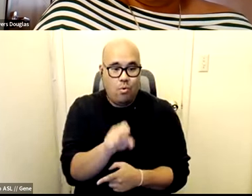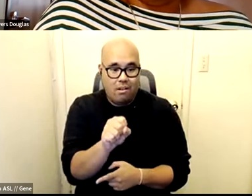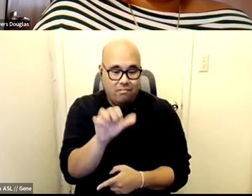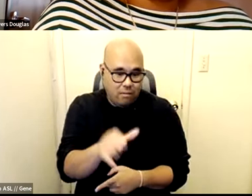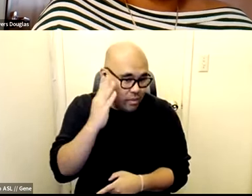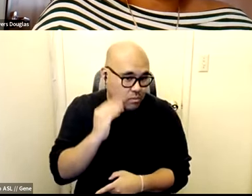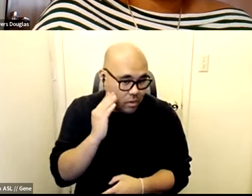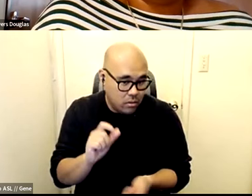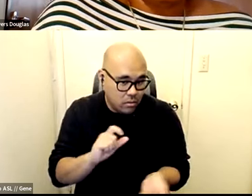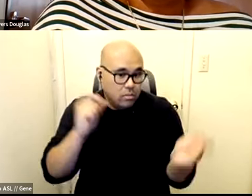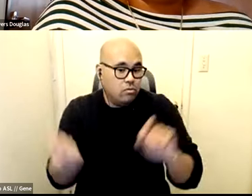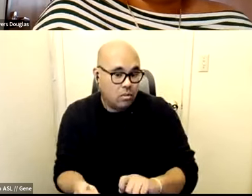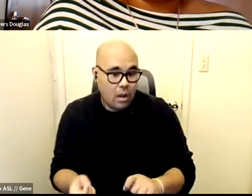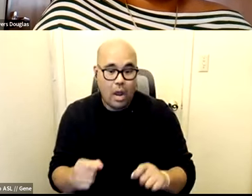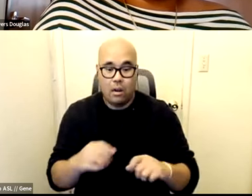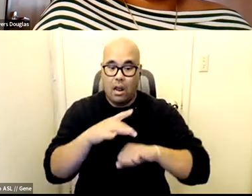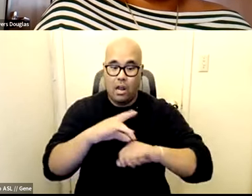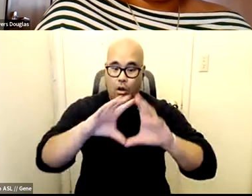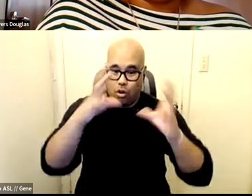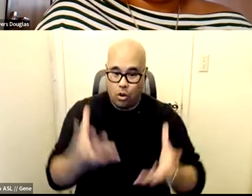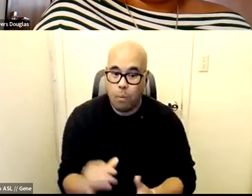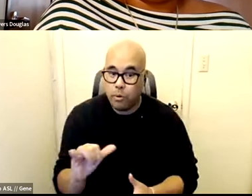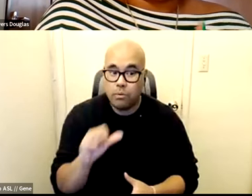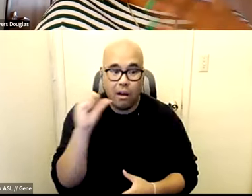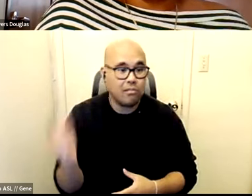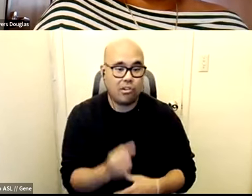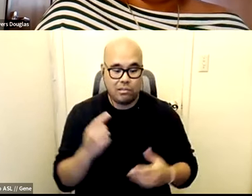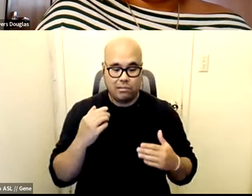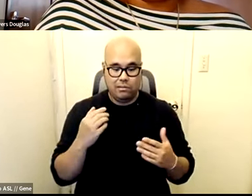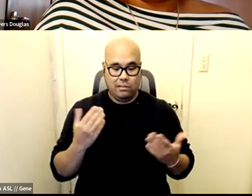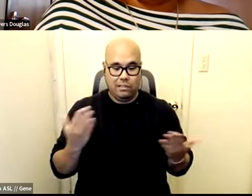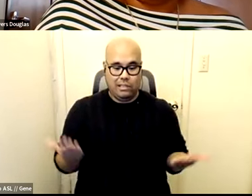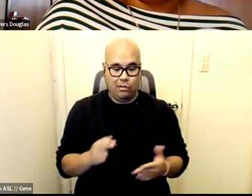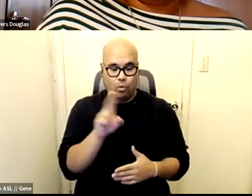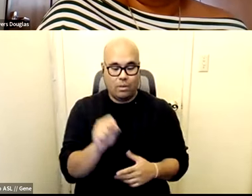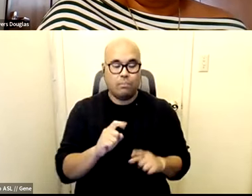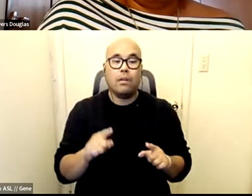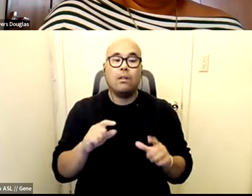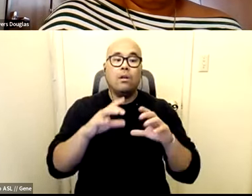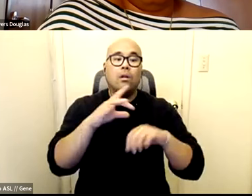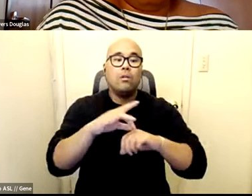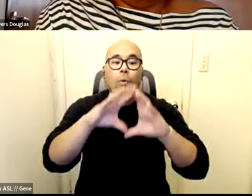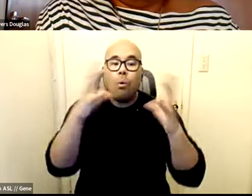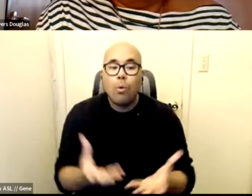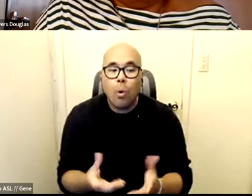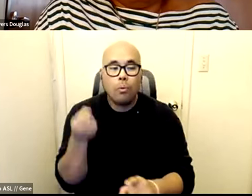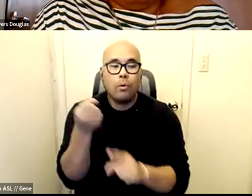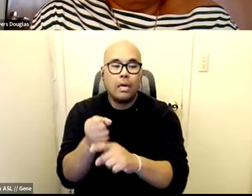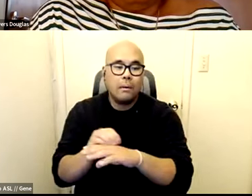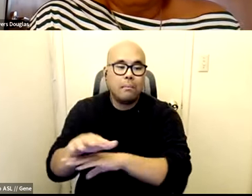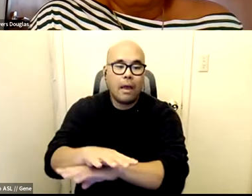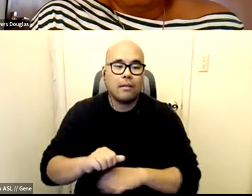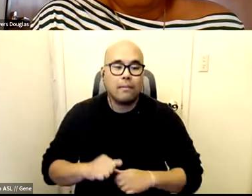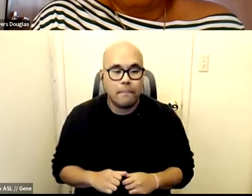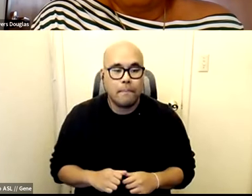and and globally actually it's not just limited to here but globally the impact yeah